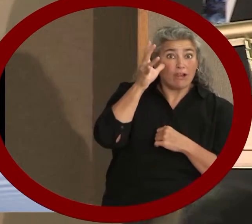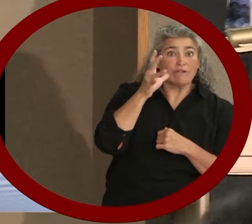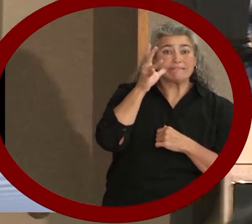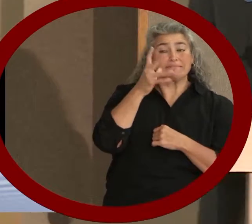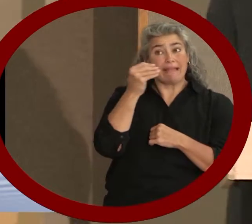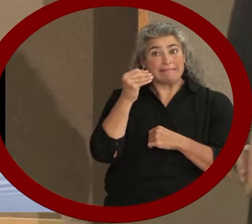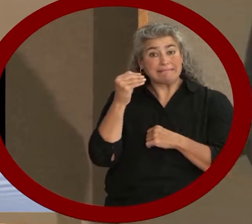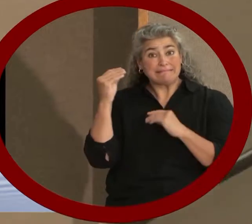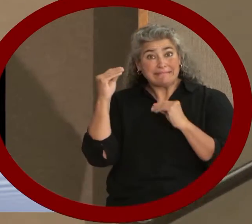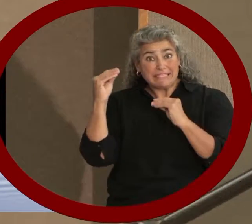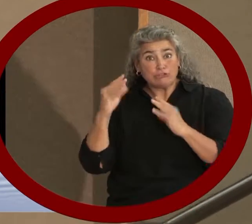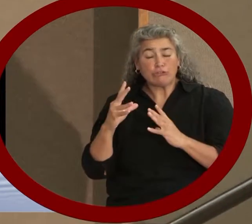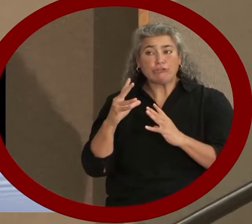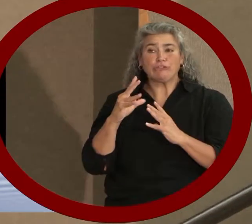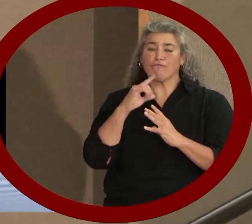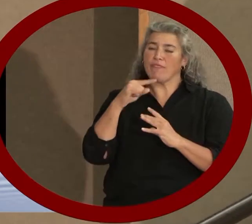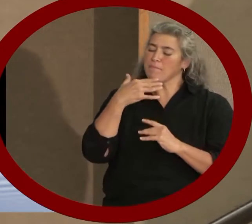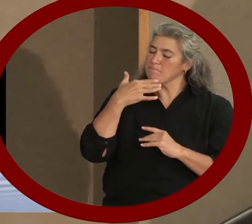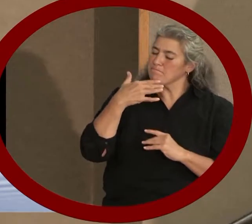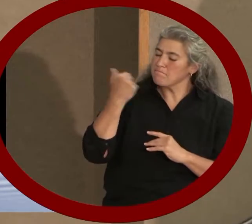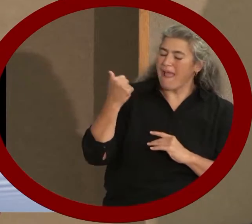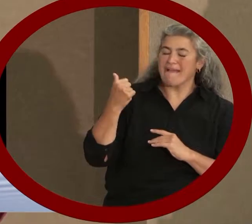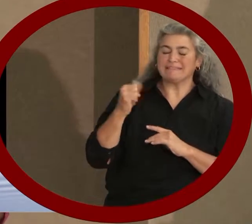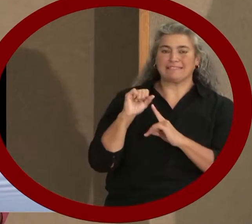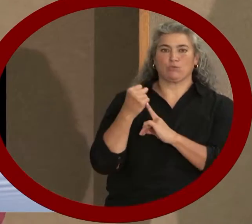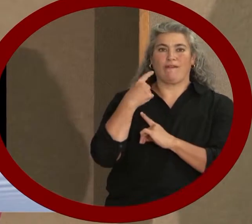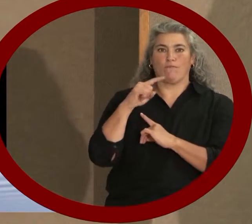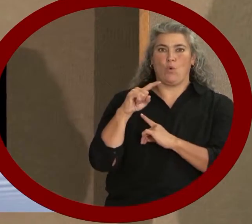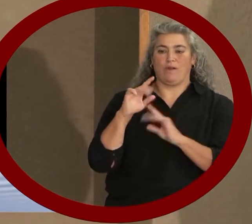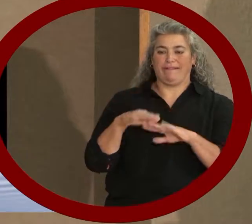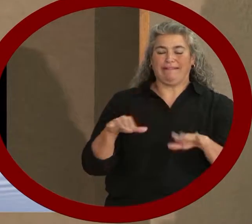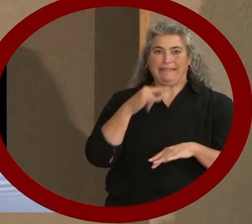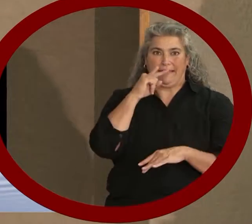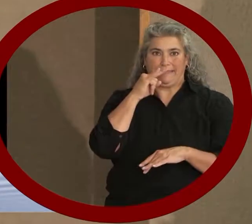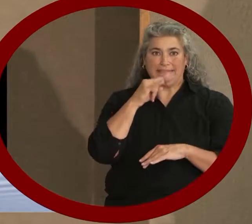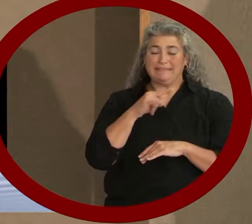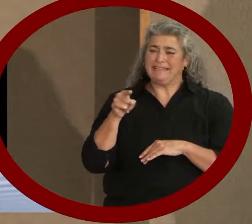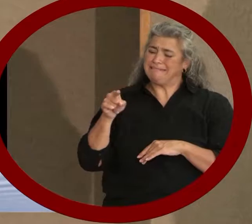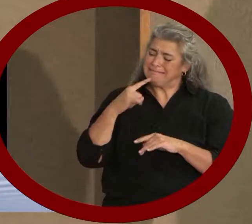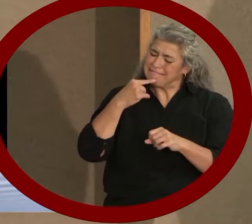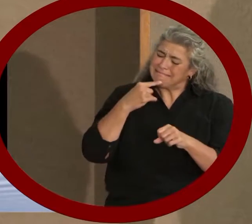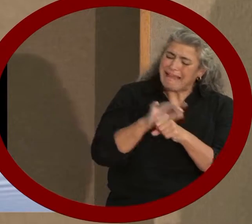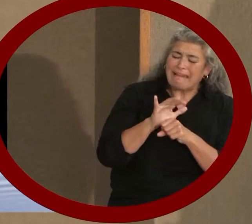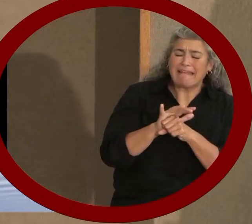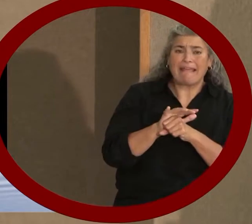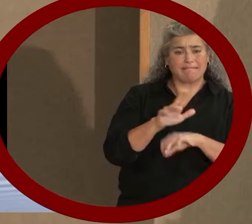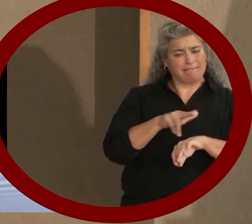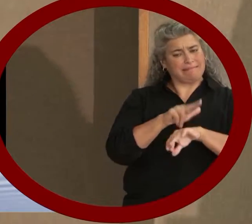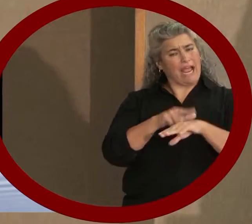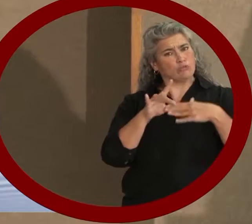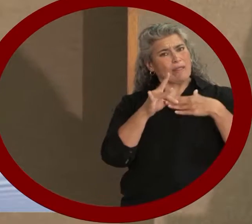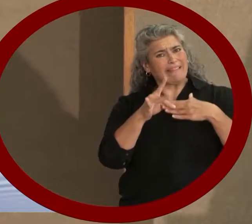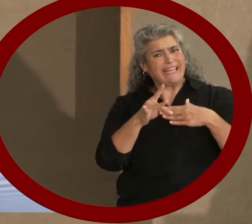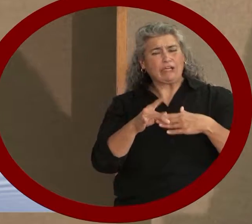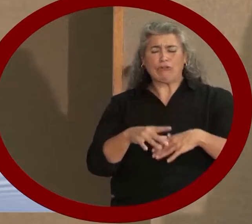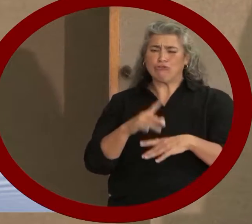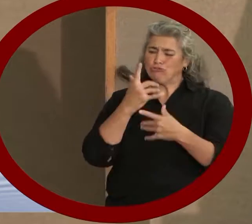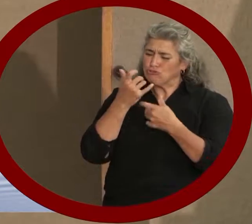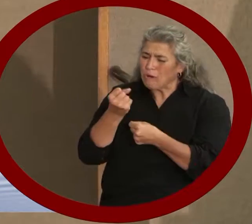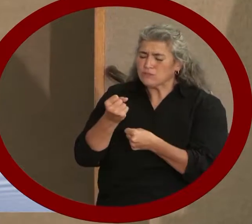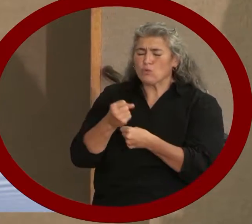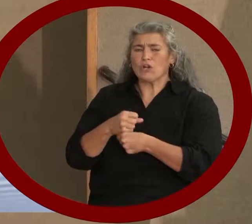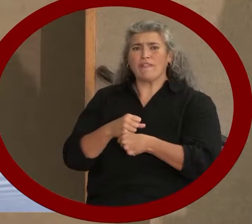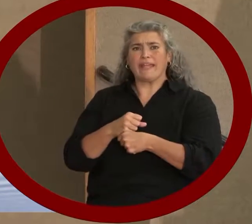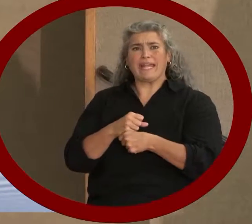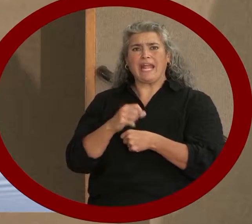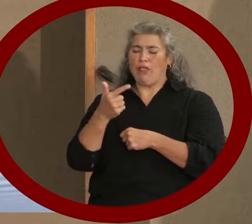outcome for kids. She is described as dedicated, a natural leader, trustworthy, the glue that holds autism